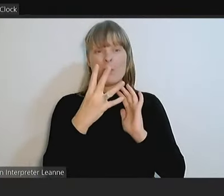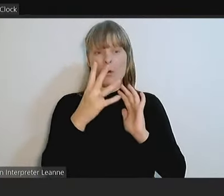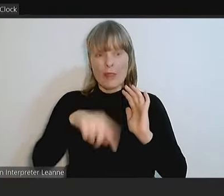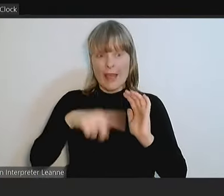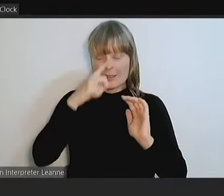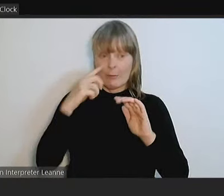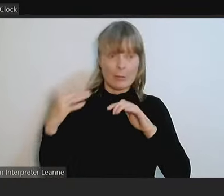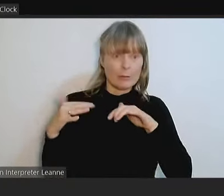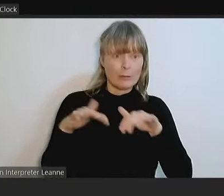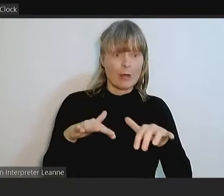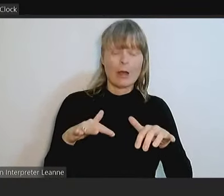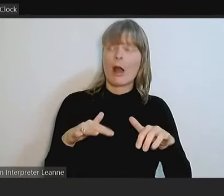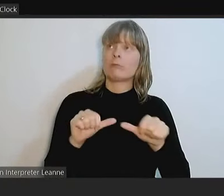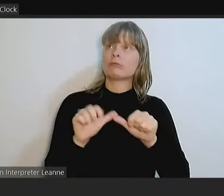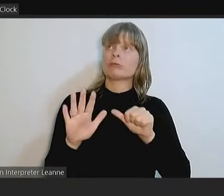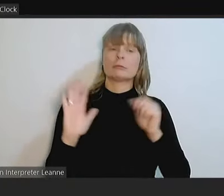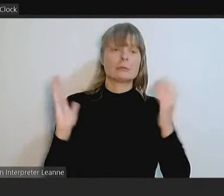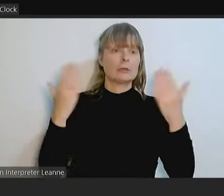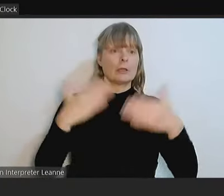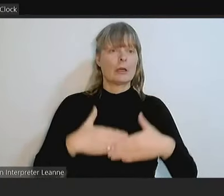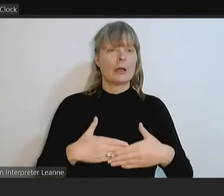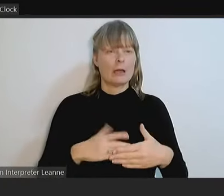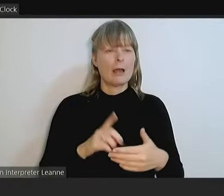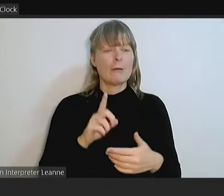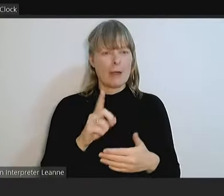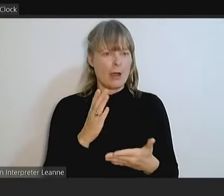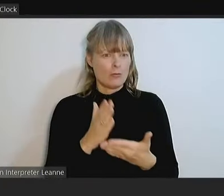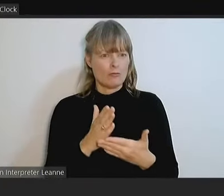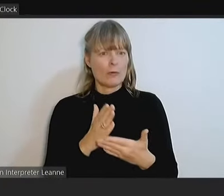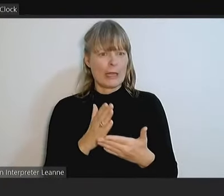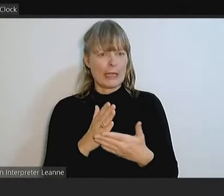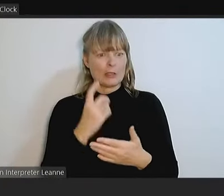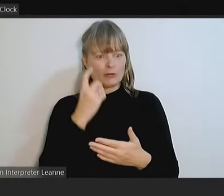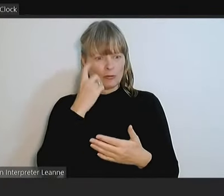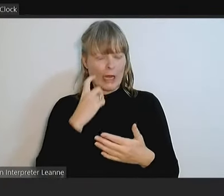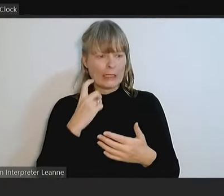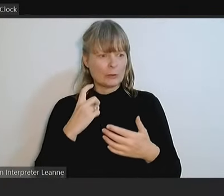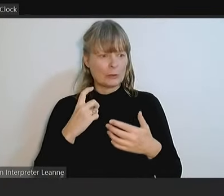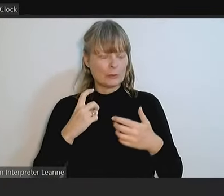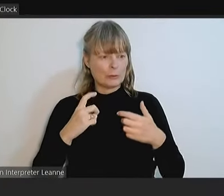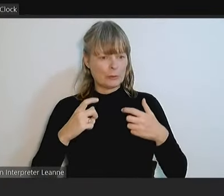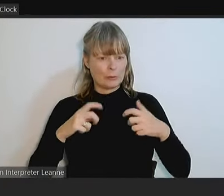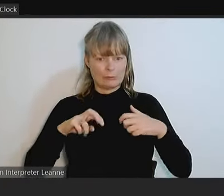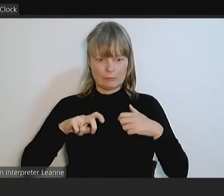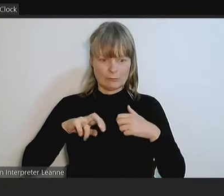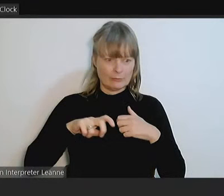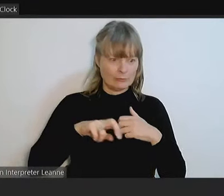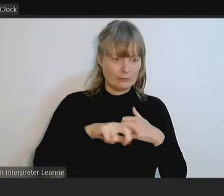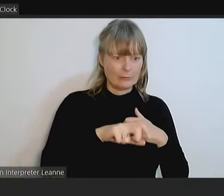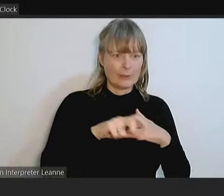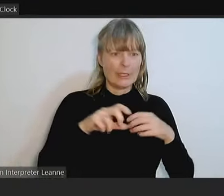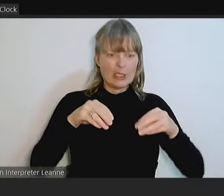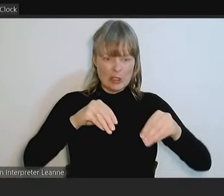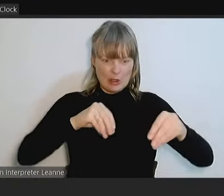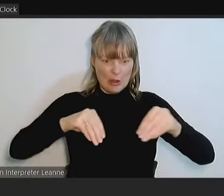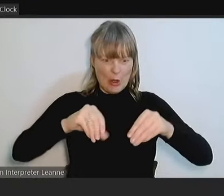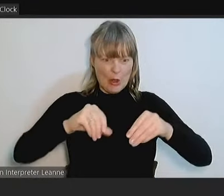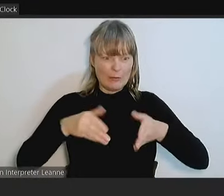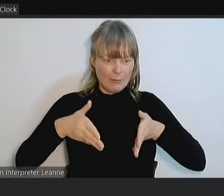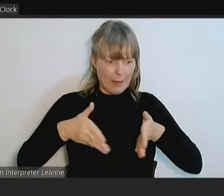in danger trying to get across the terrain of dirt footpaths and